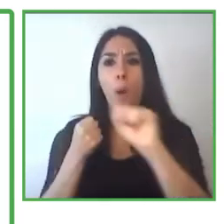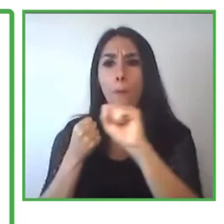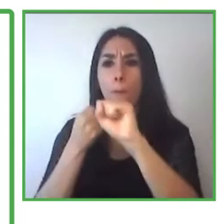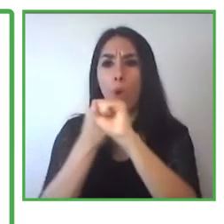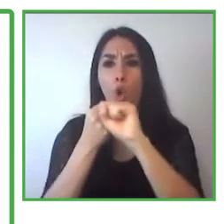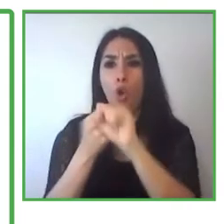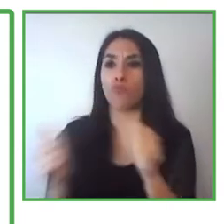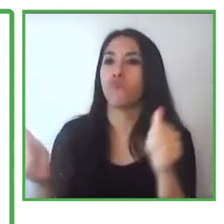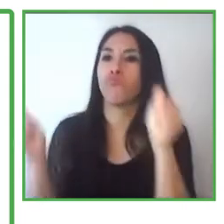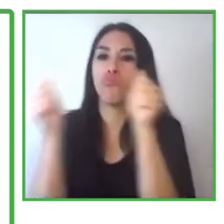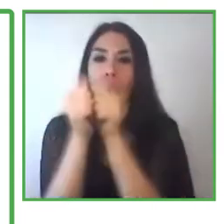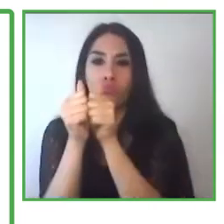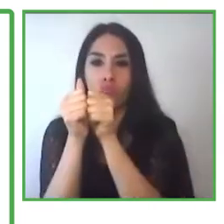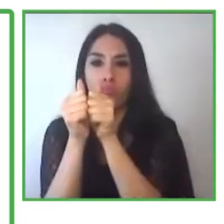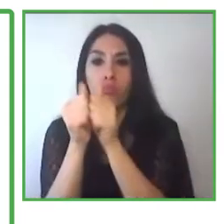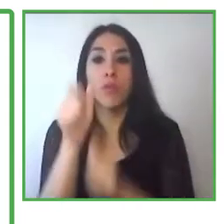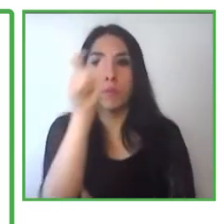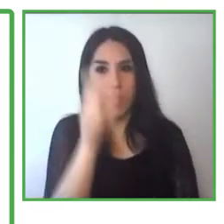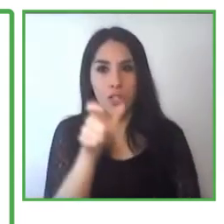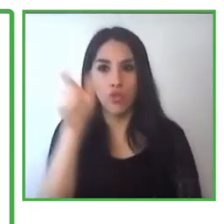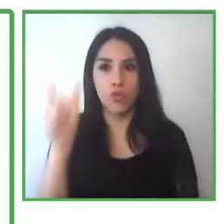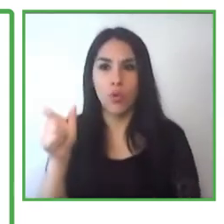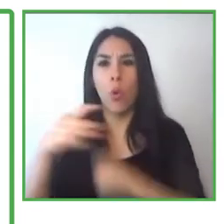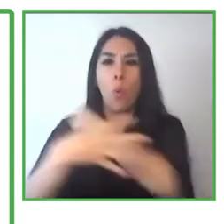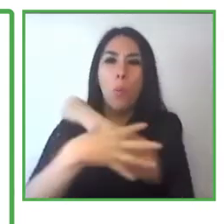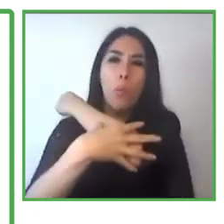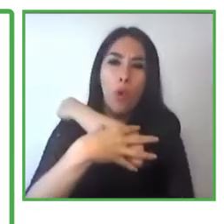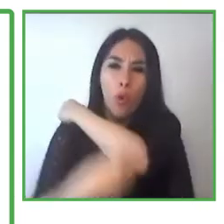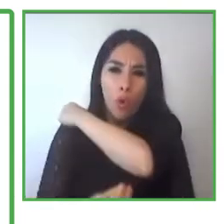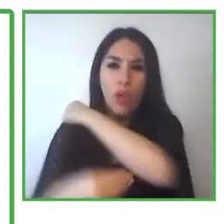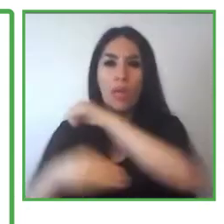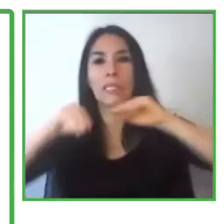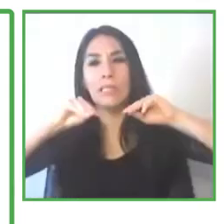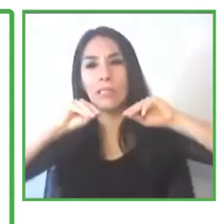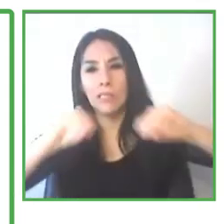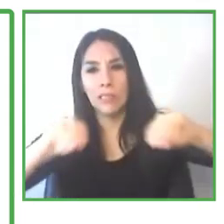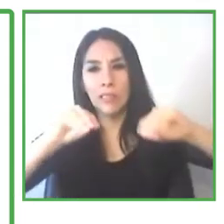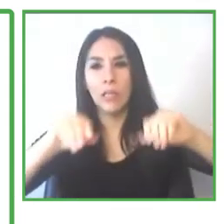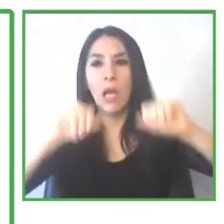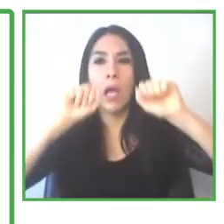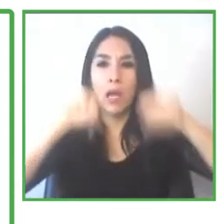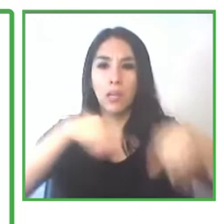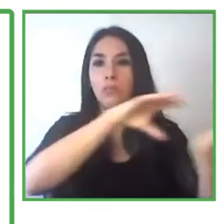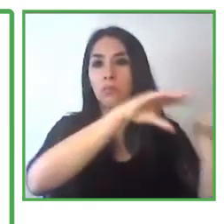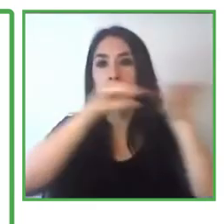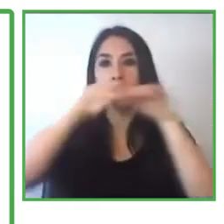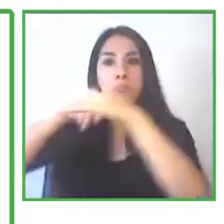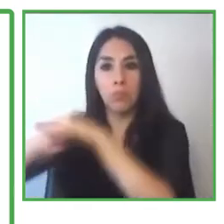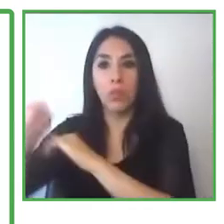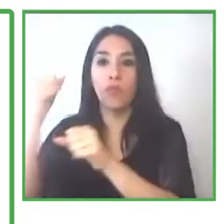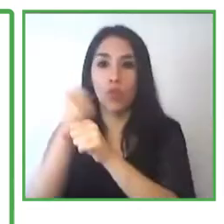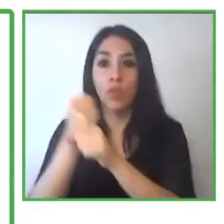this access to the workplace to people with disabilities. And the second objective